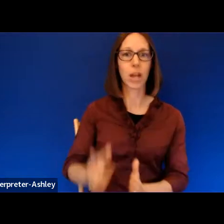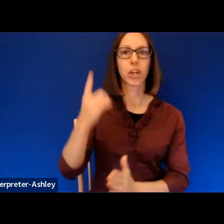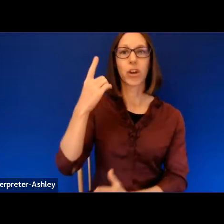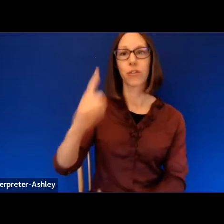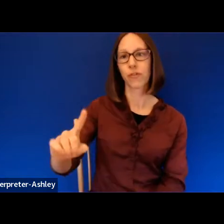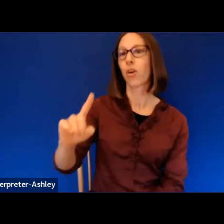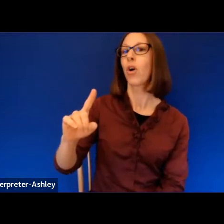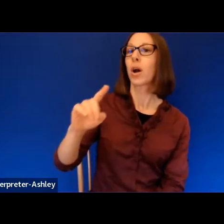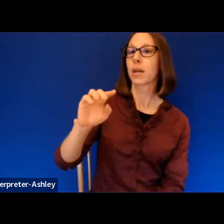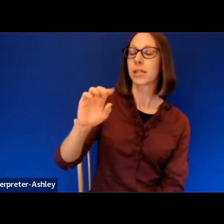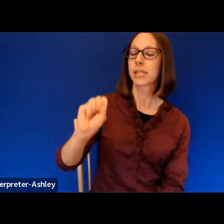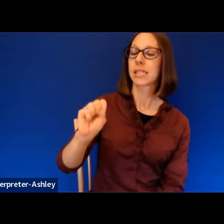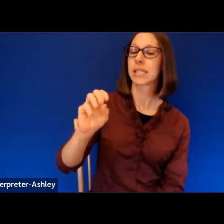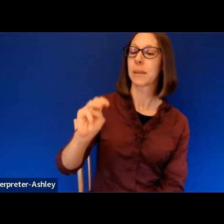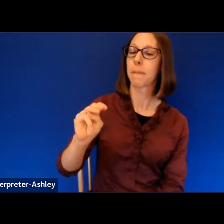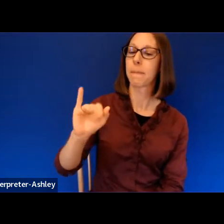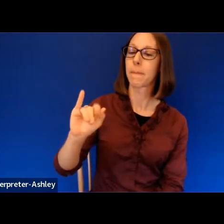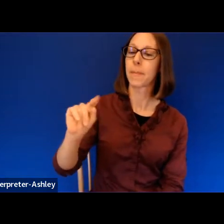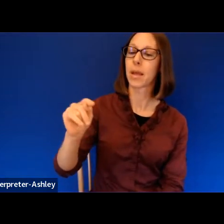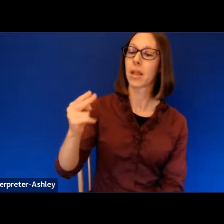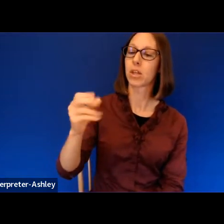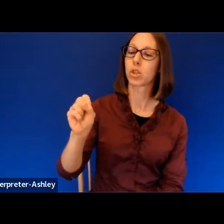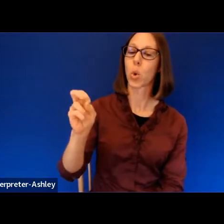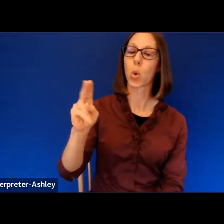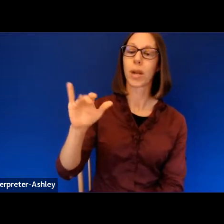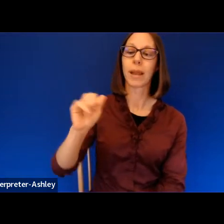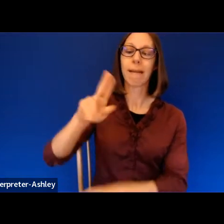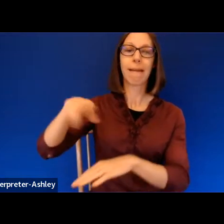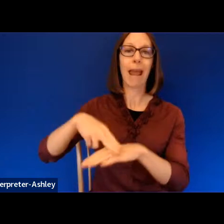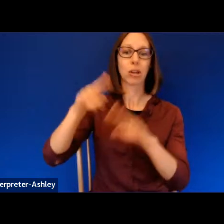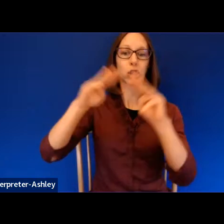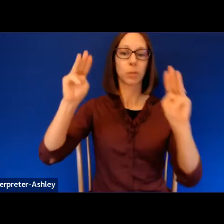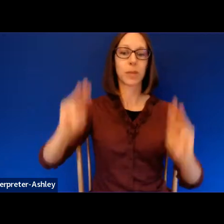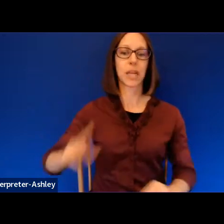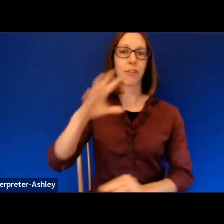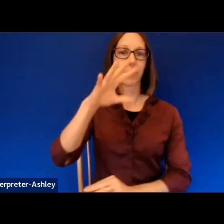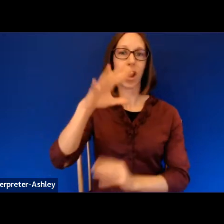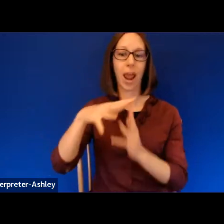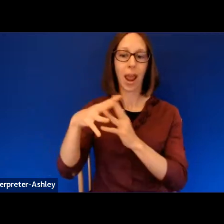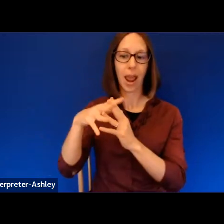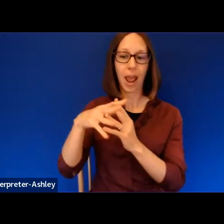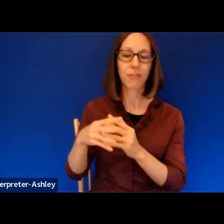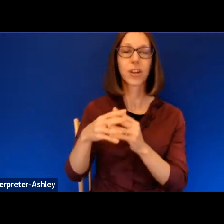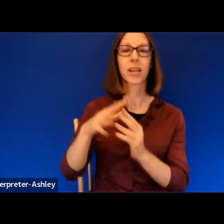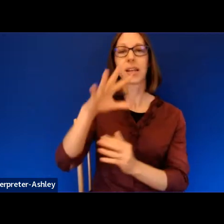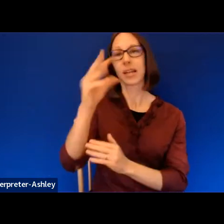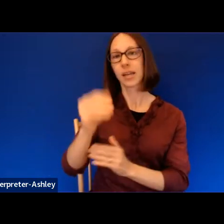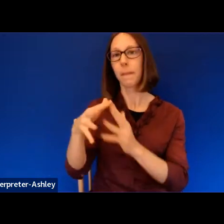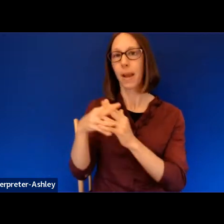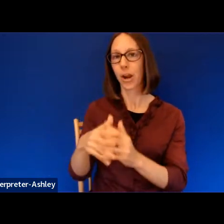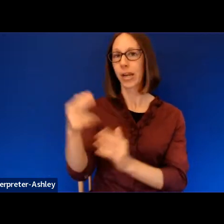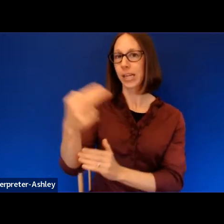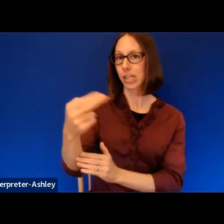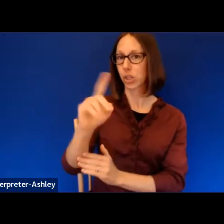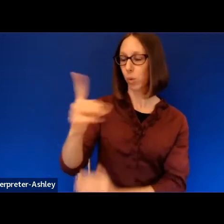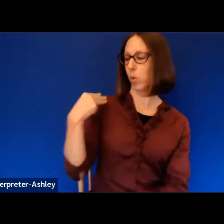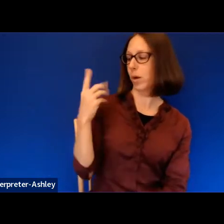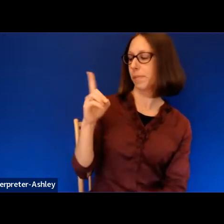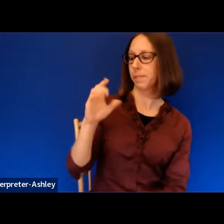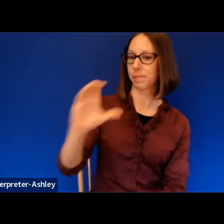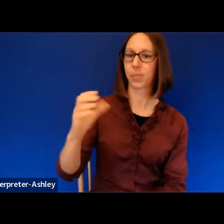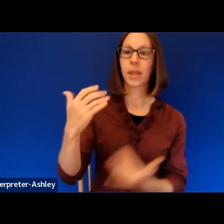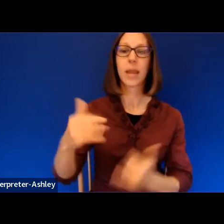African American History and Culture in Washington, D.C. I want to acknowledge the generosity of the Paul A.